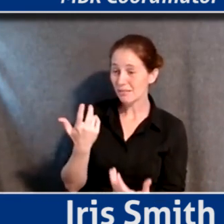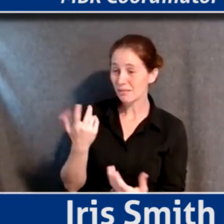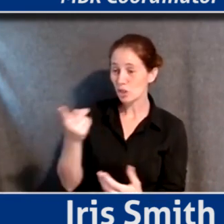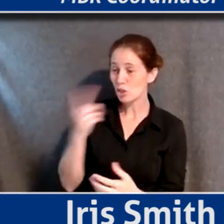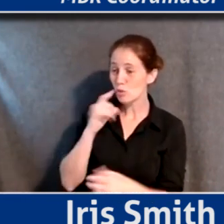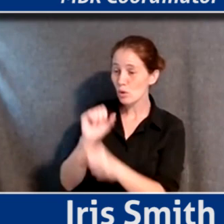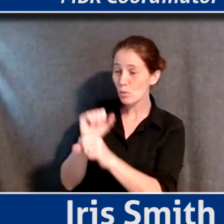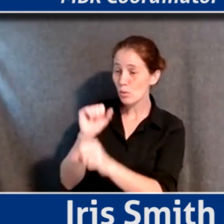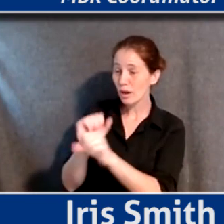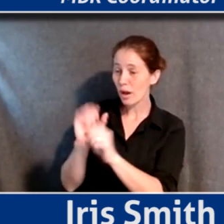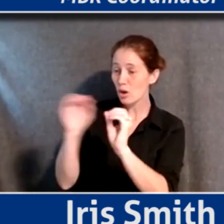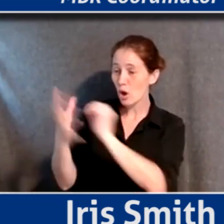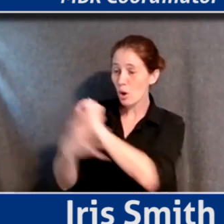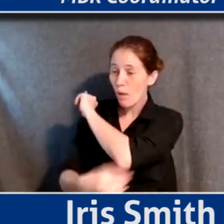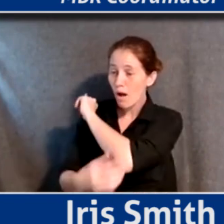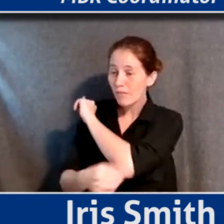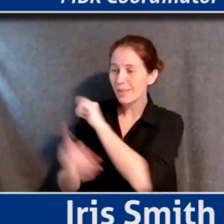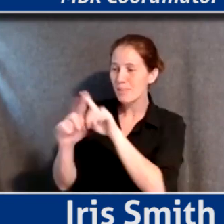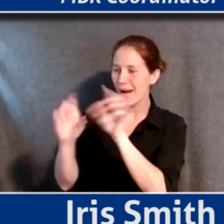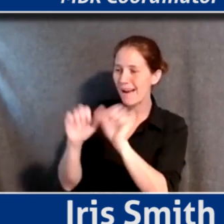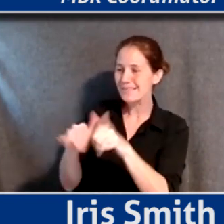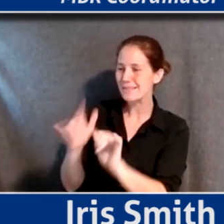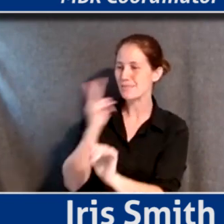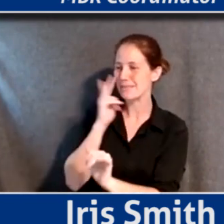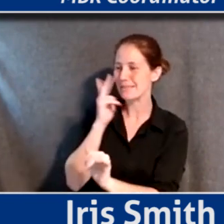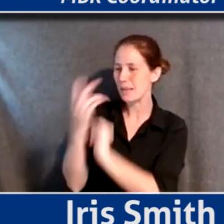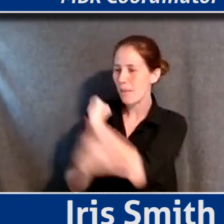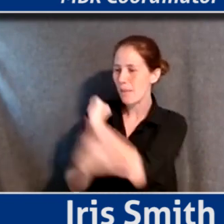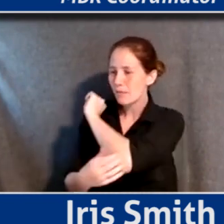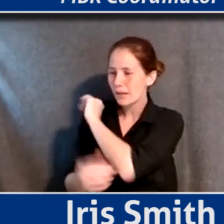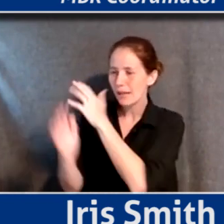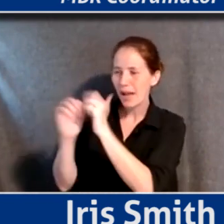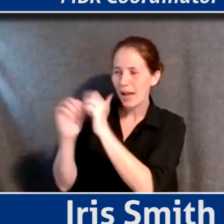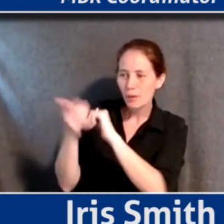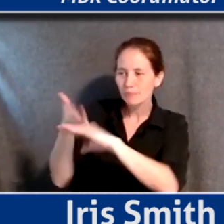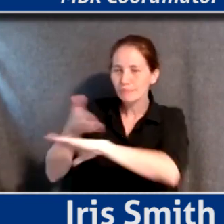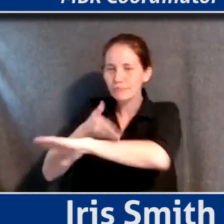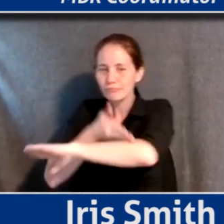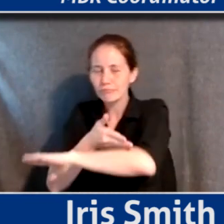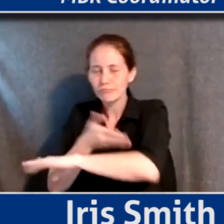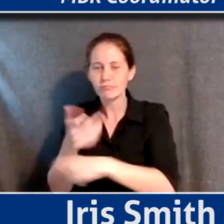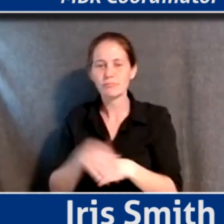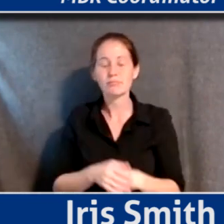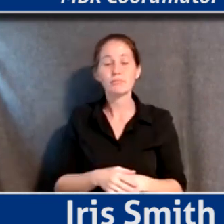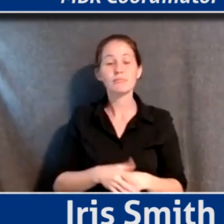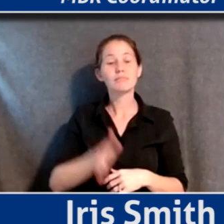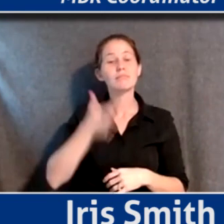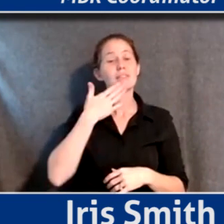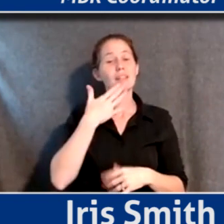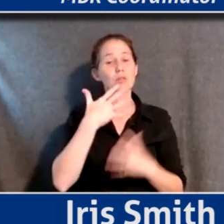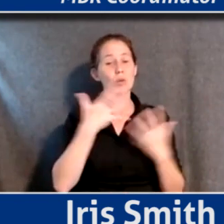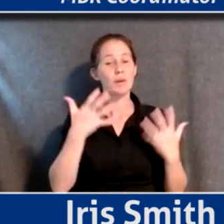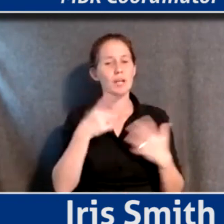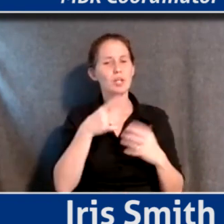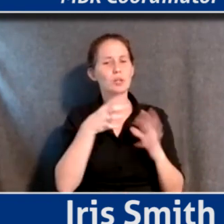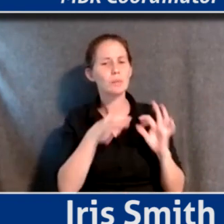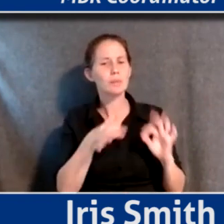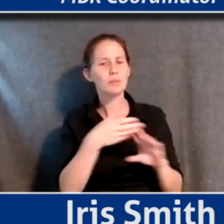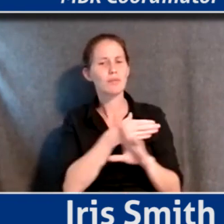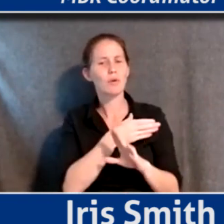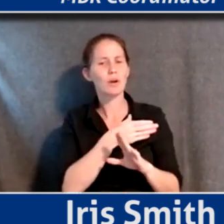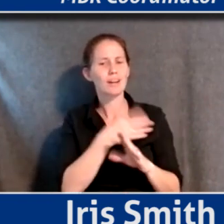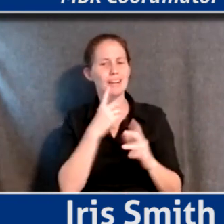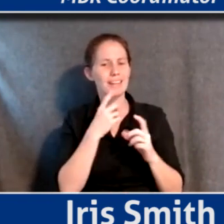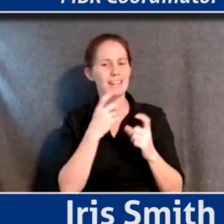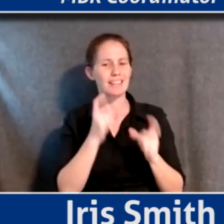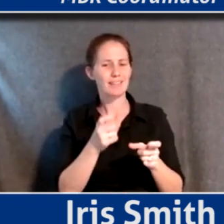all around me. What are we doing about this, and how will we get there? Thank you so much. You mentioned, too, that's an idea that it gives a chance to break